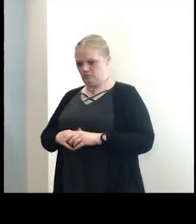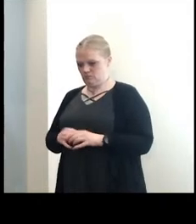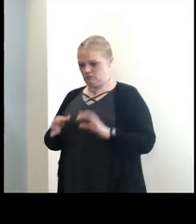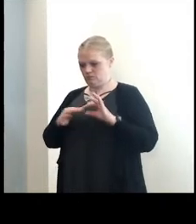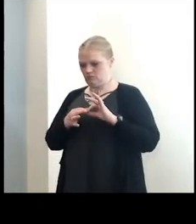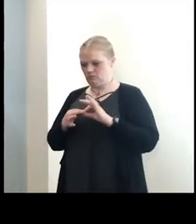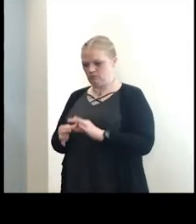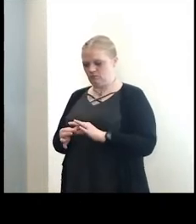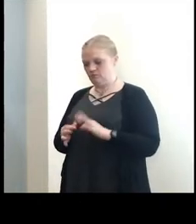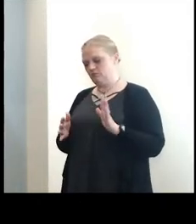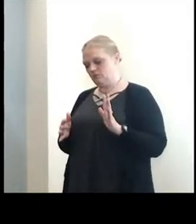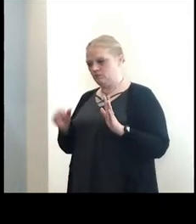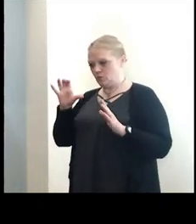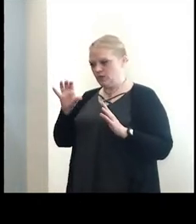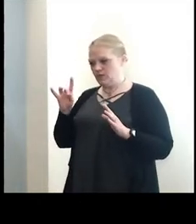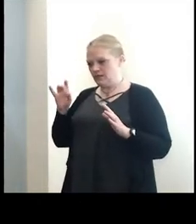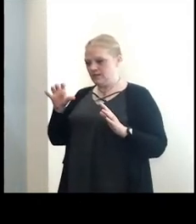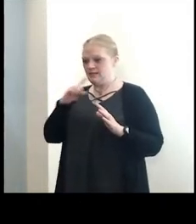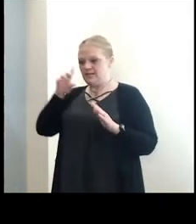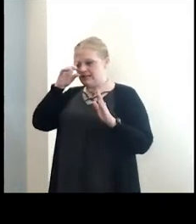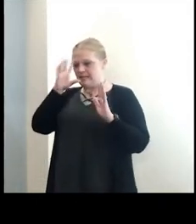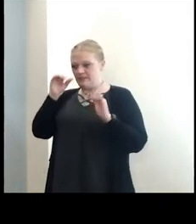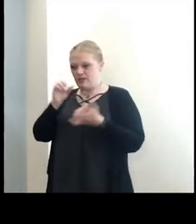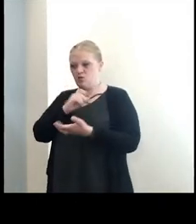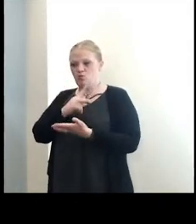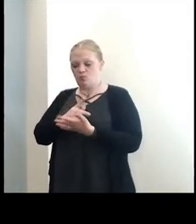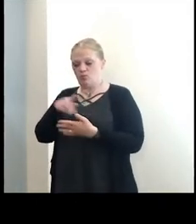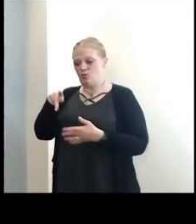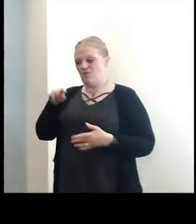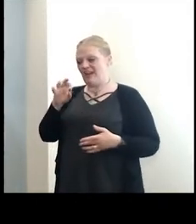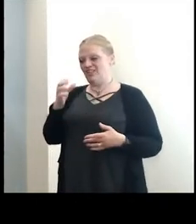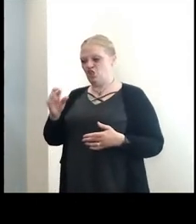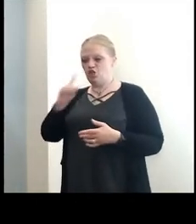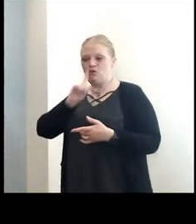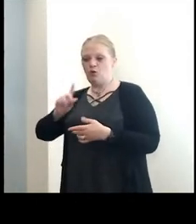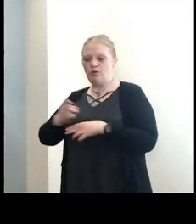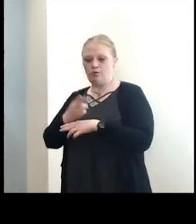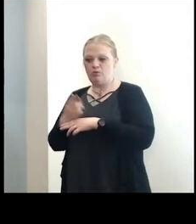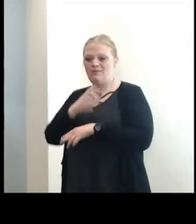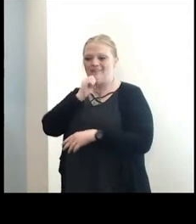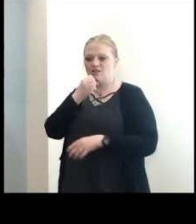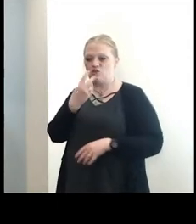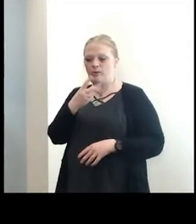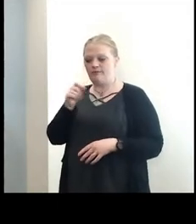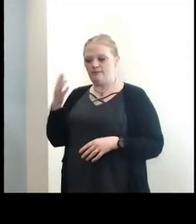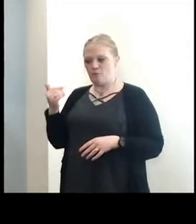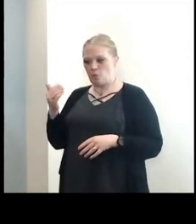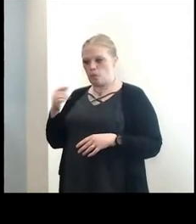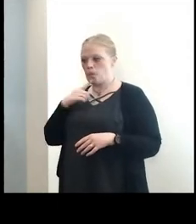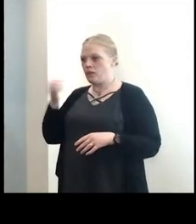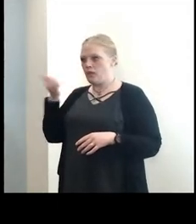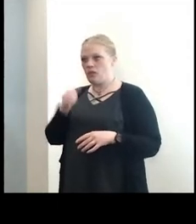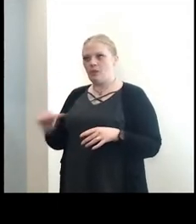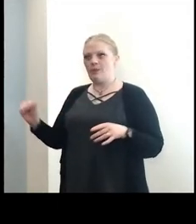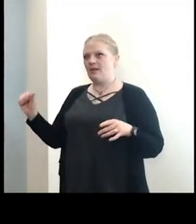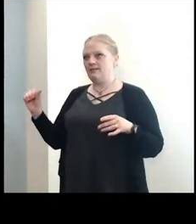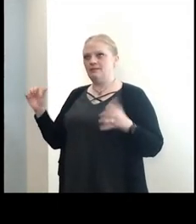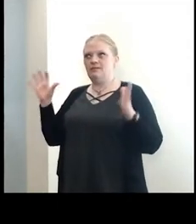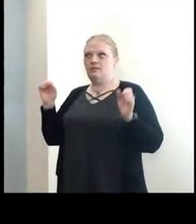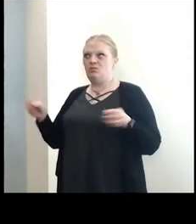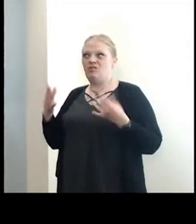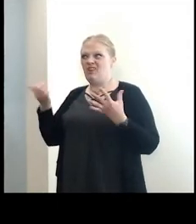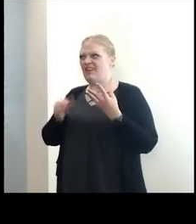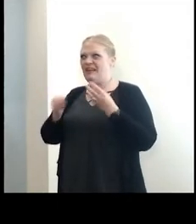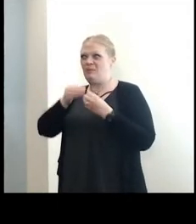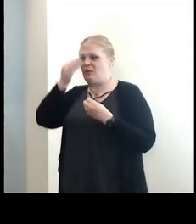in light of the fact that the CDC is expected to approve Pfizer for use in 12 to 15 year olds, is there anything, can you provide